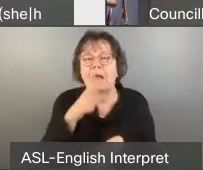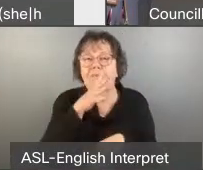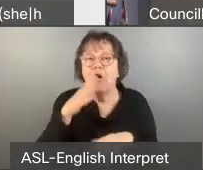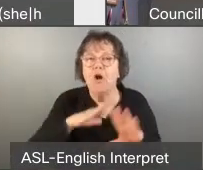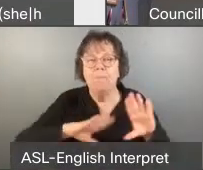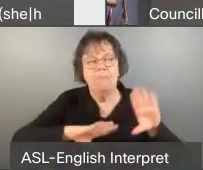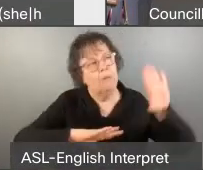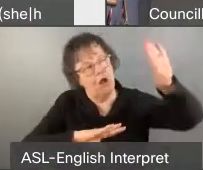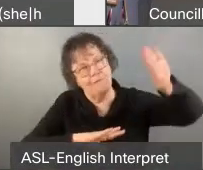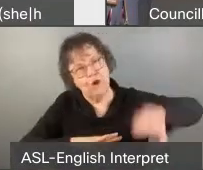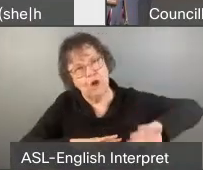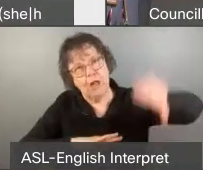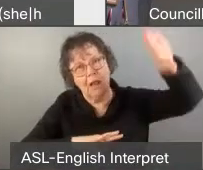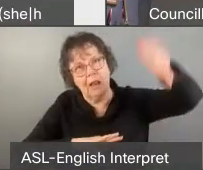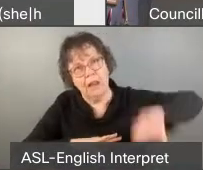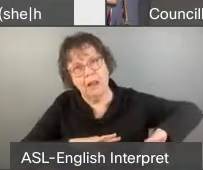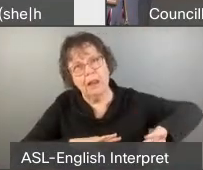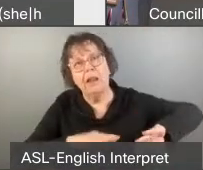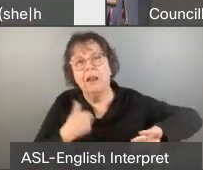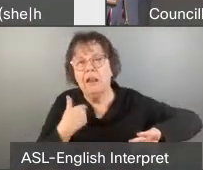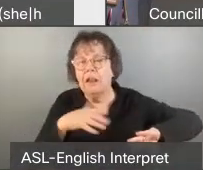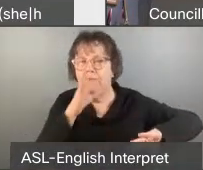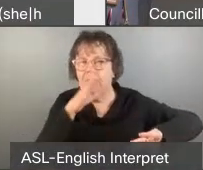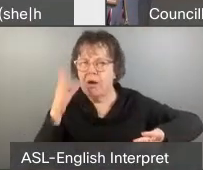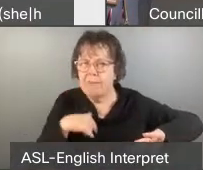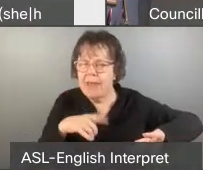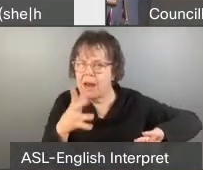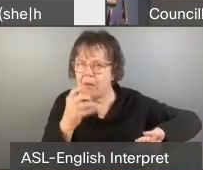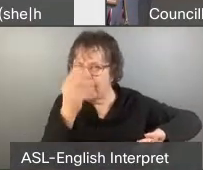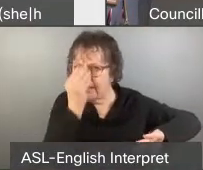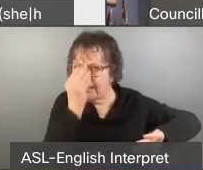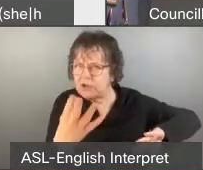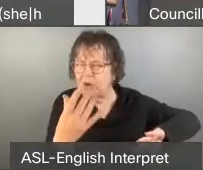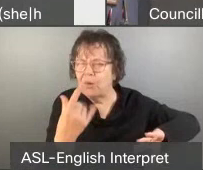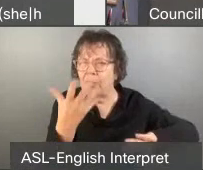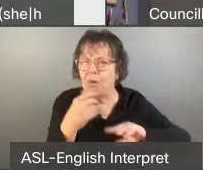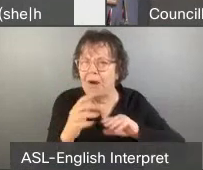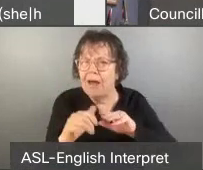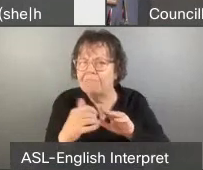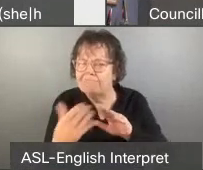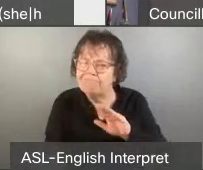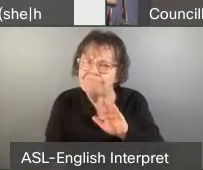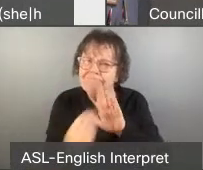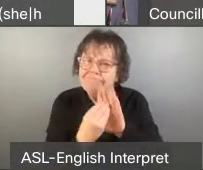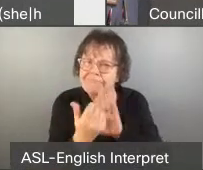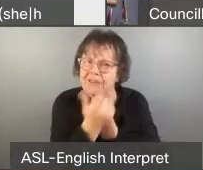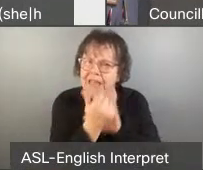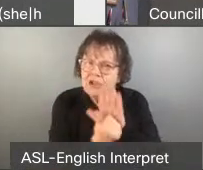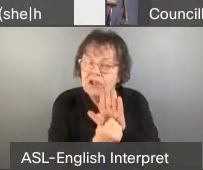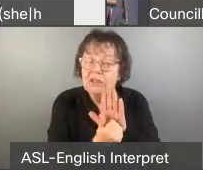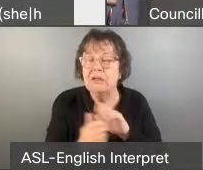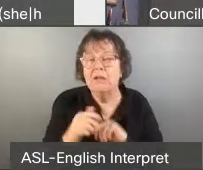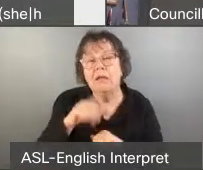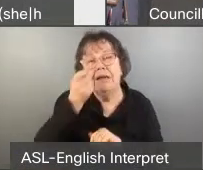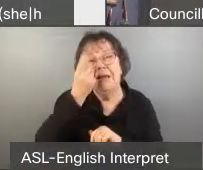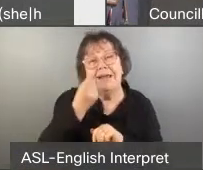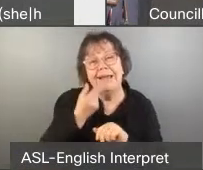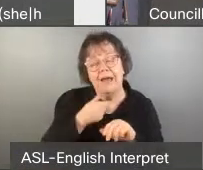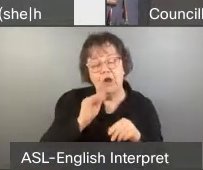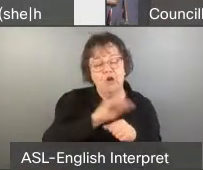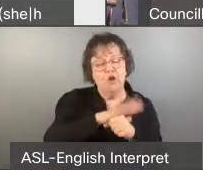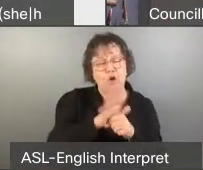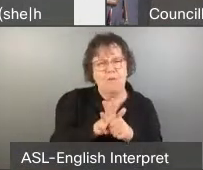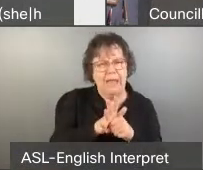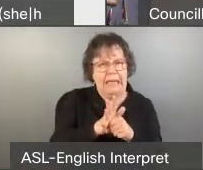problem that's happening right now, and I want to get it on your agenda. The increased costs as a result of the impacts of COVID-19 are